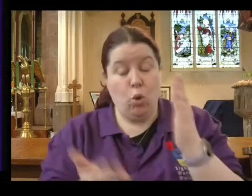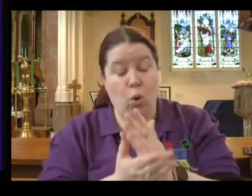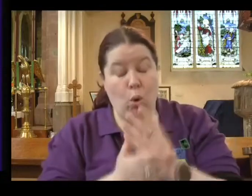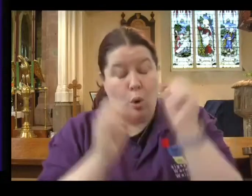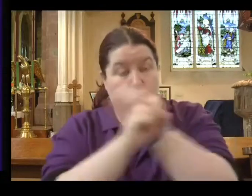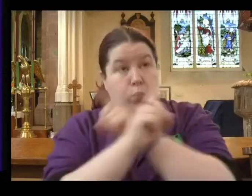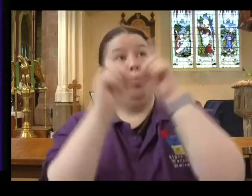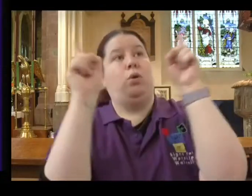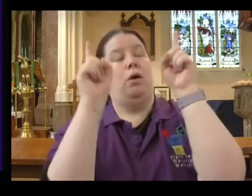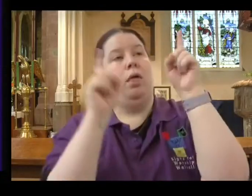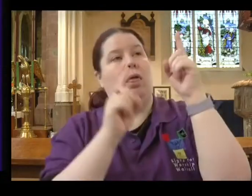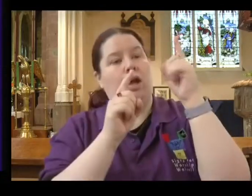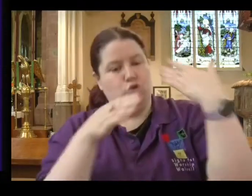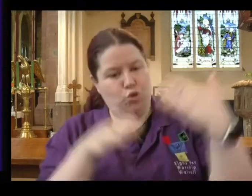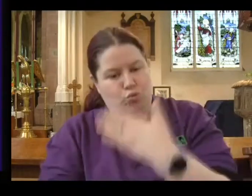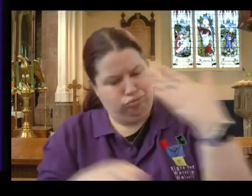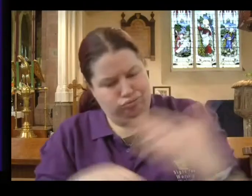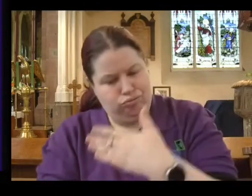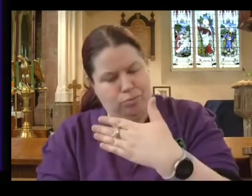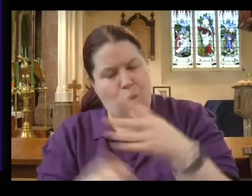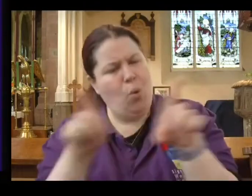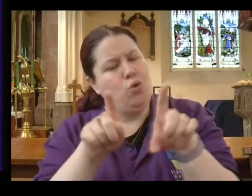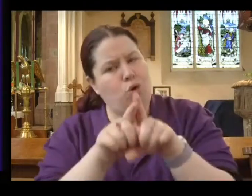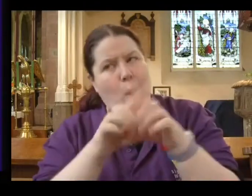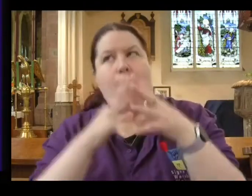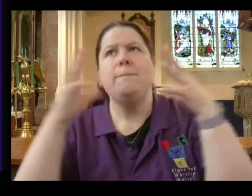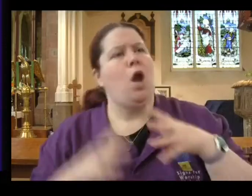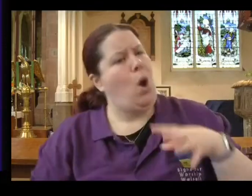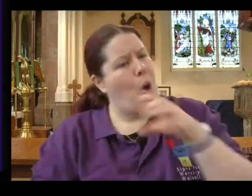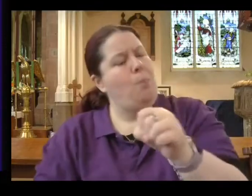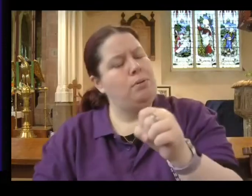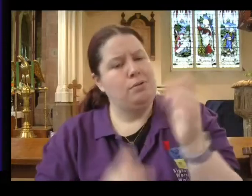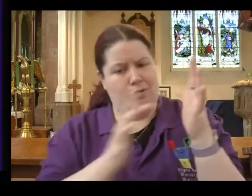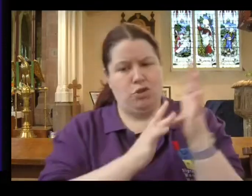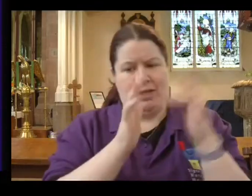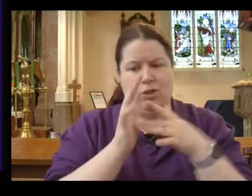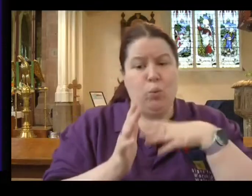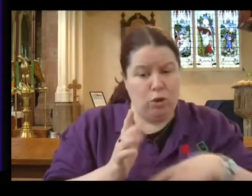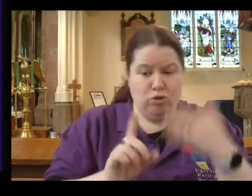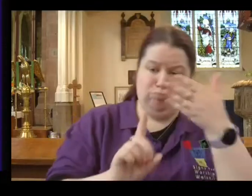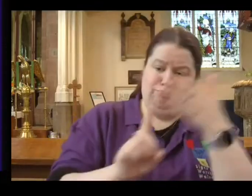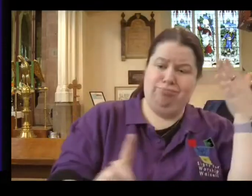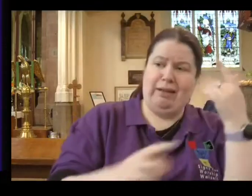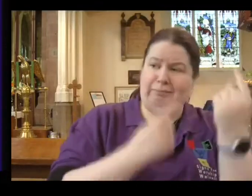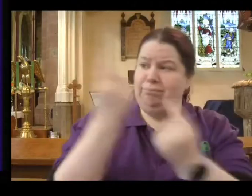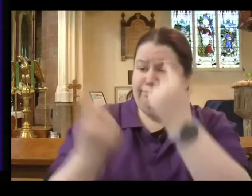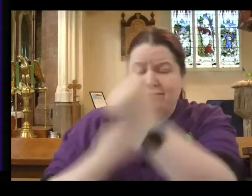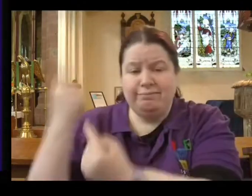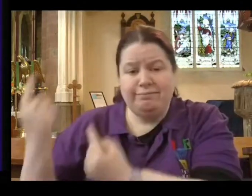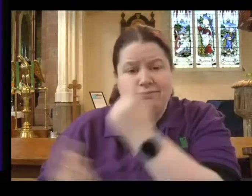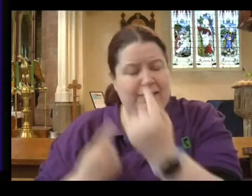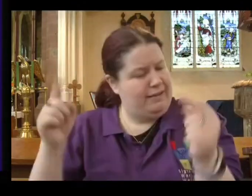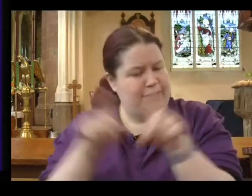and yet there's also the message of great hope. Jesus still wants to acknowledge us, like he wanted the church in Sardis and